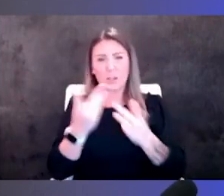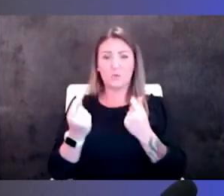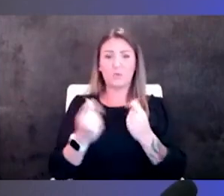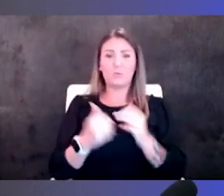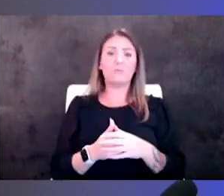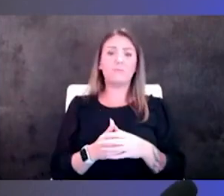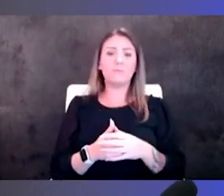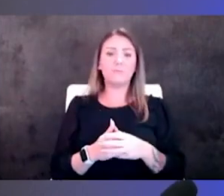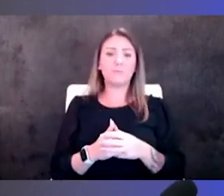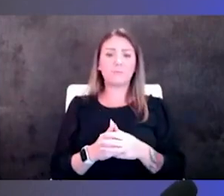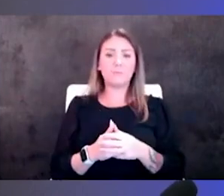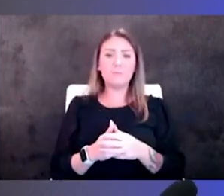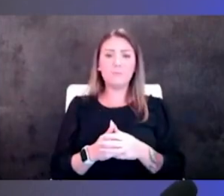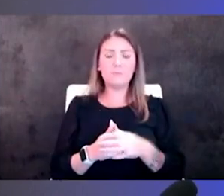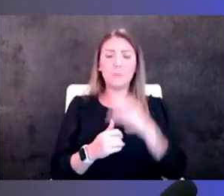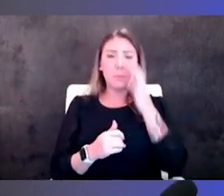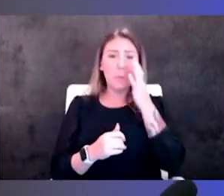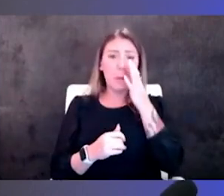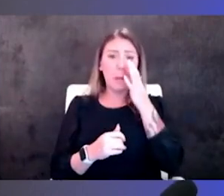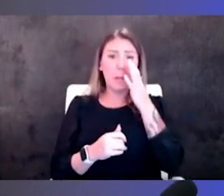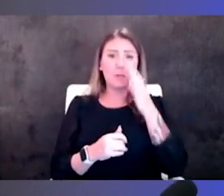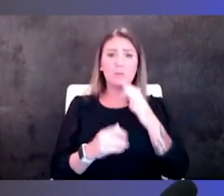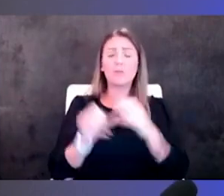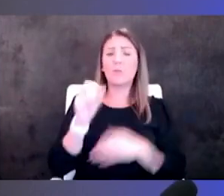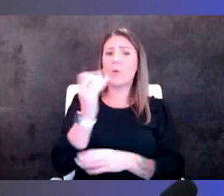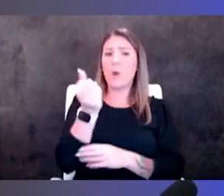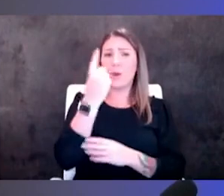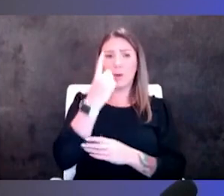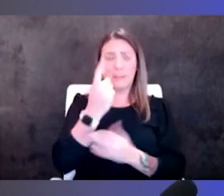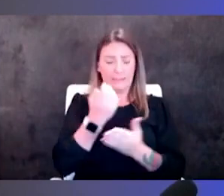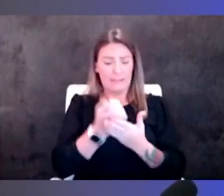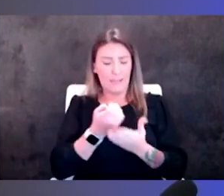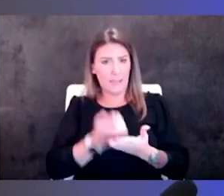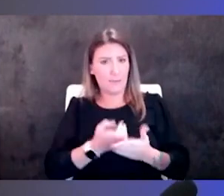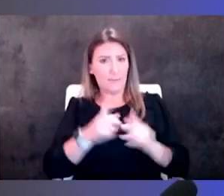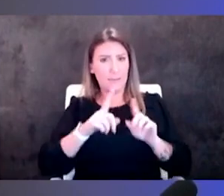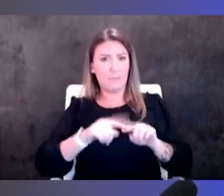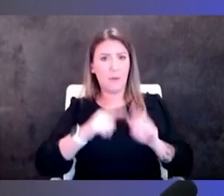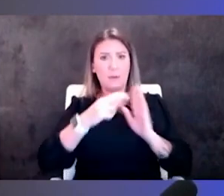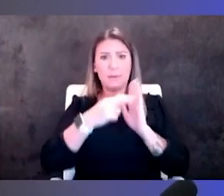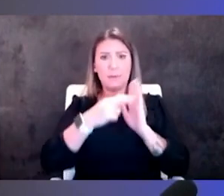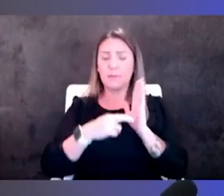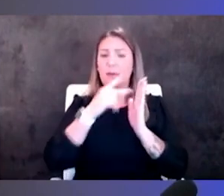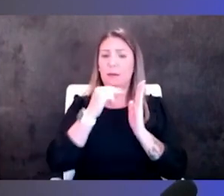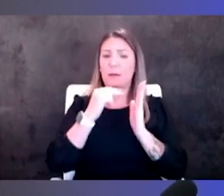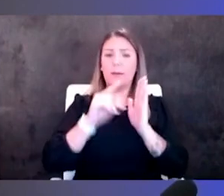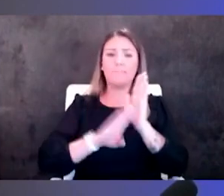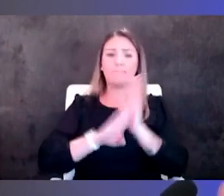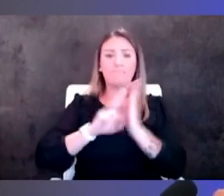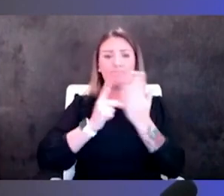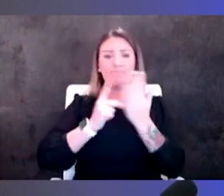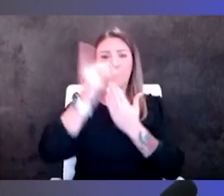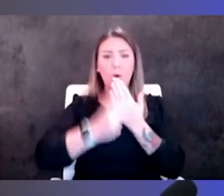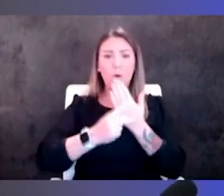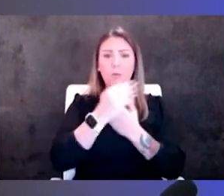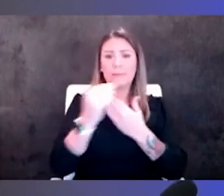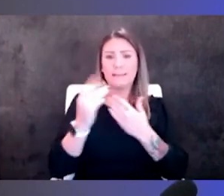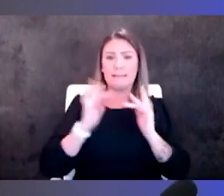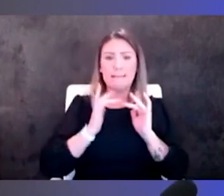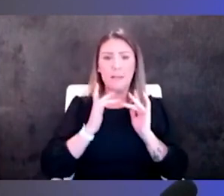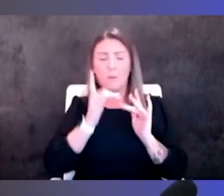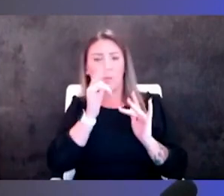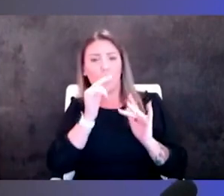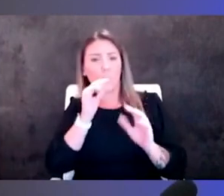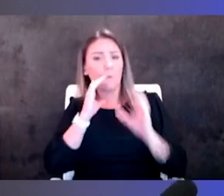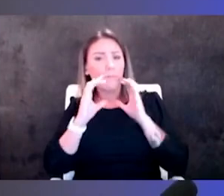having uh an understanding of the evidence-based guidelines developing the protocols uh developing the network of who to communicate with